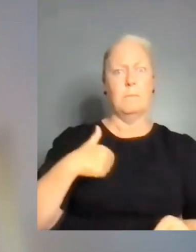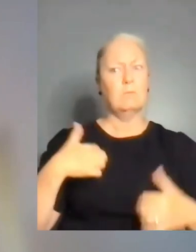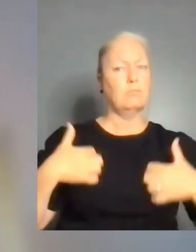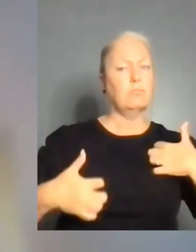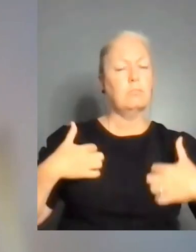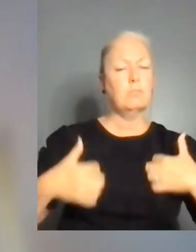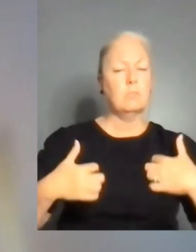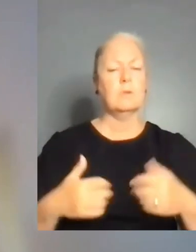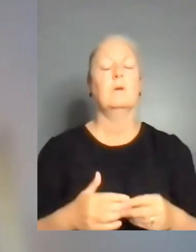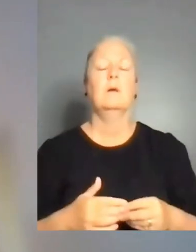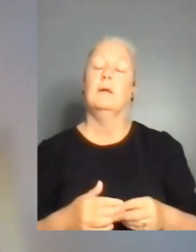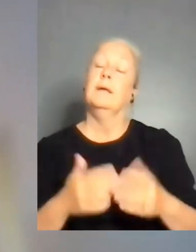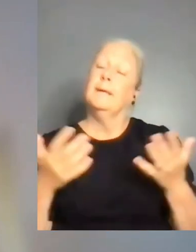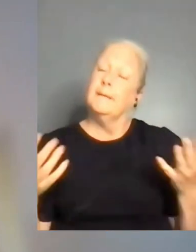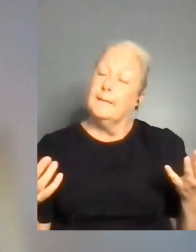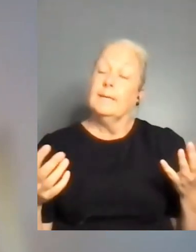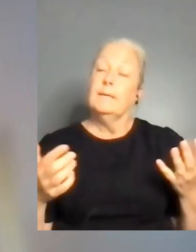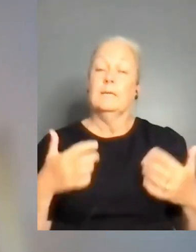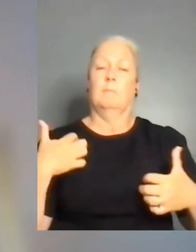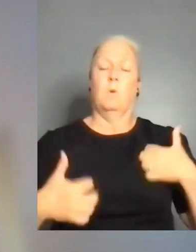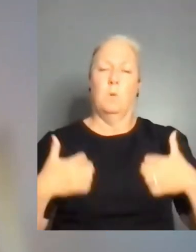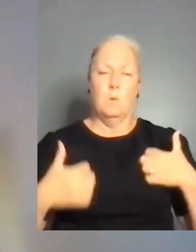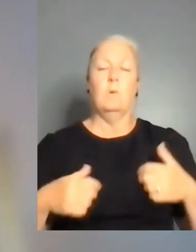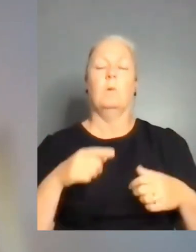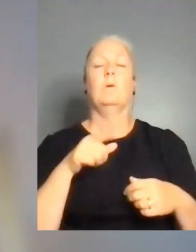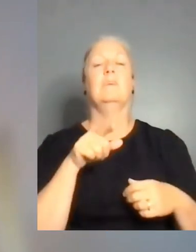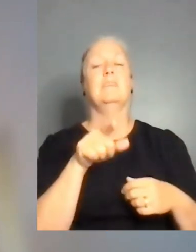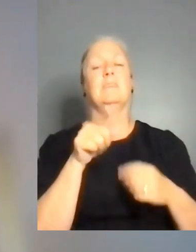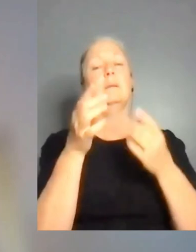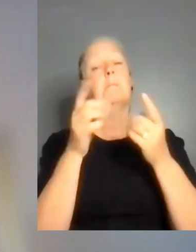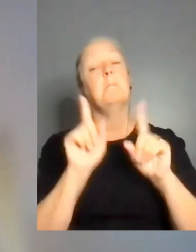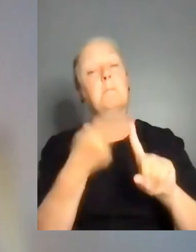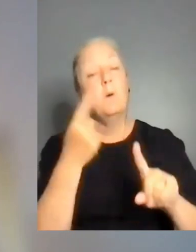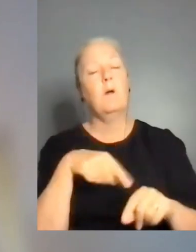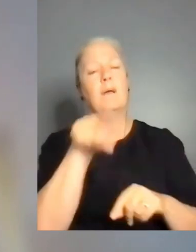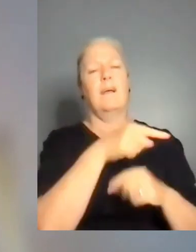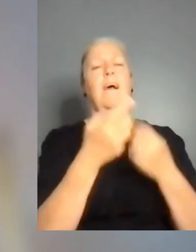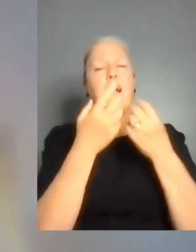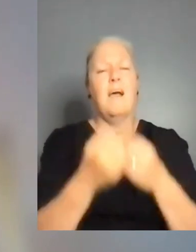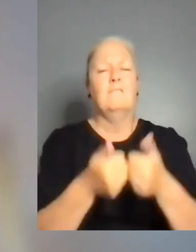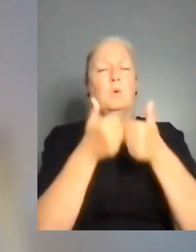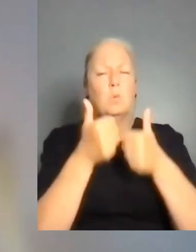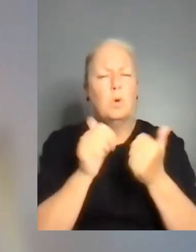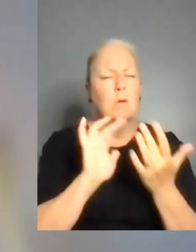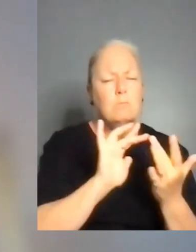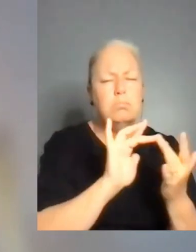organization has a wide reach towards people with disabilities. So preferably covering